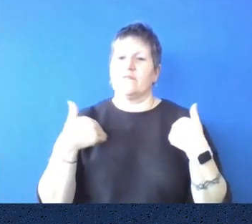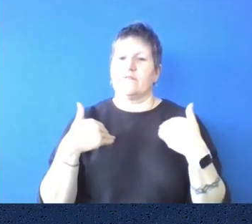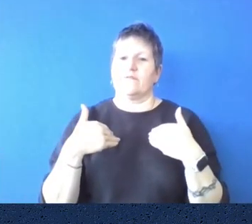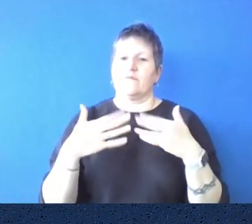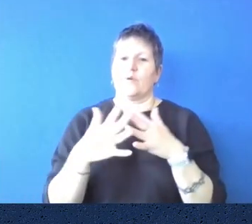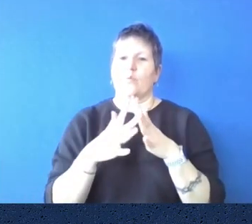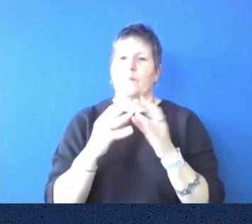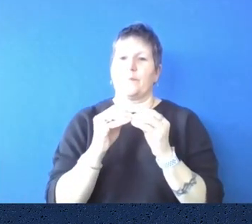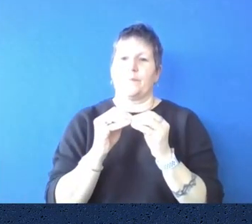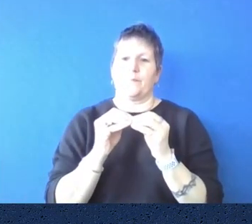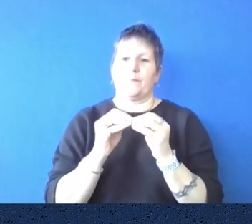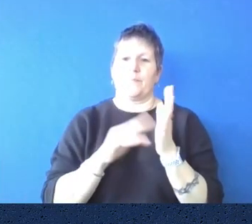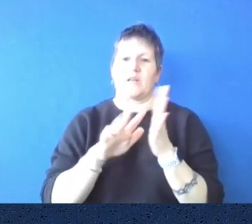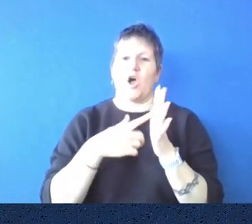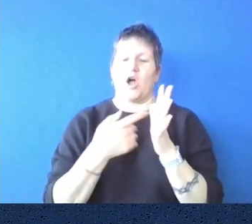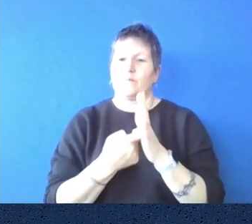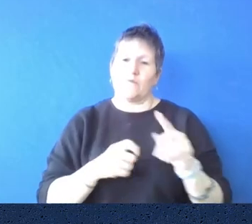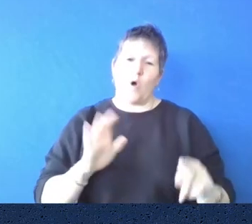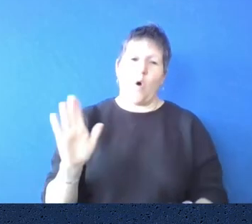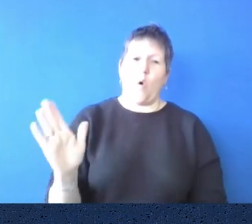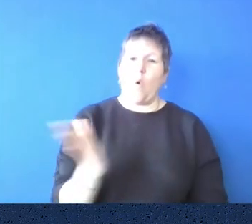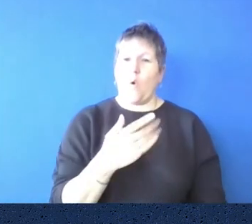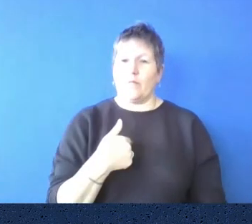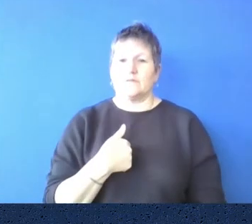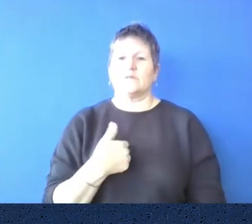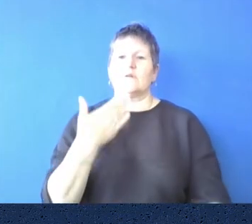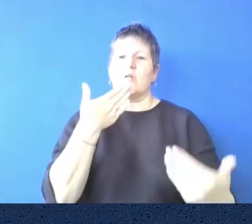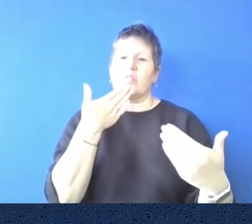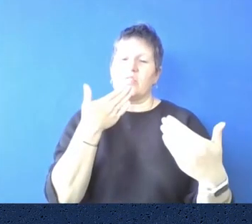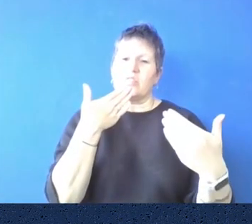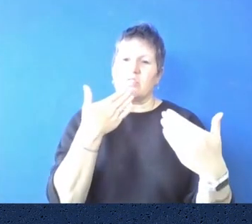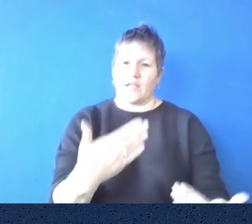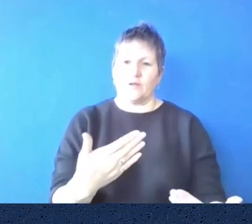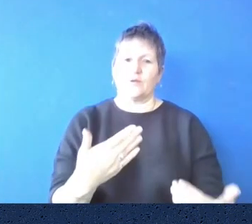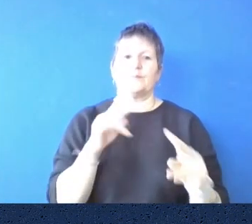From all of us here though, at the Victorian Parliament, thanks so much for tuning in.